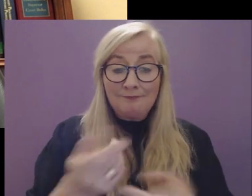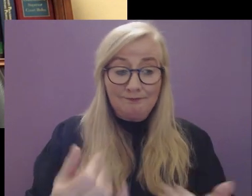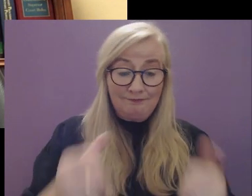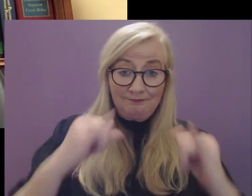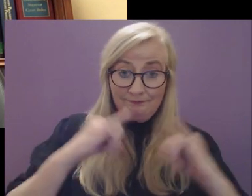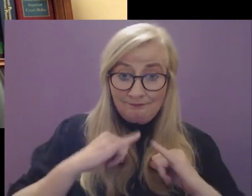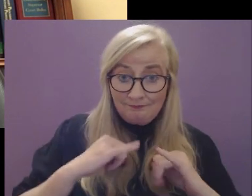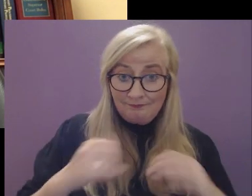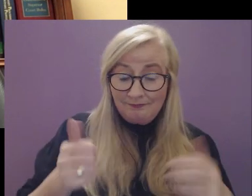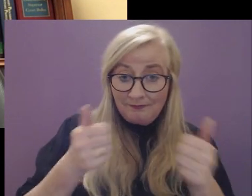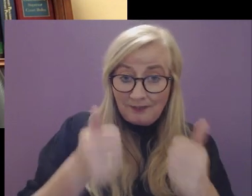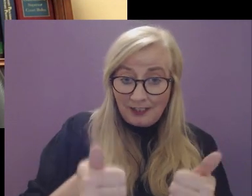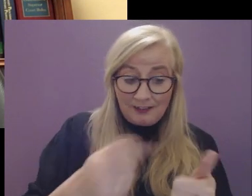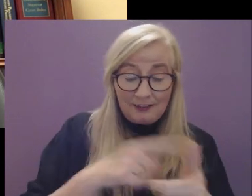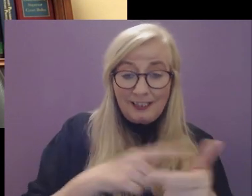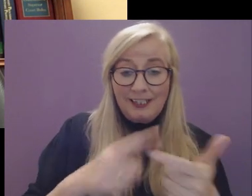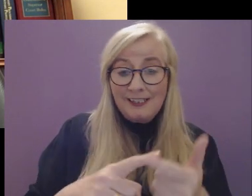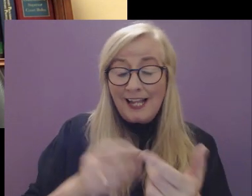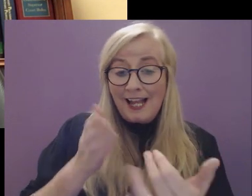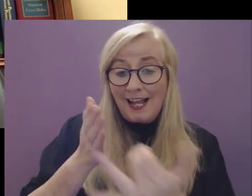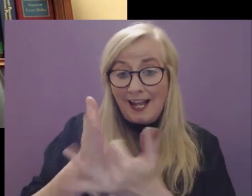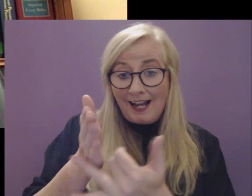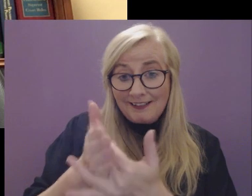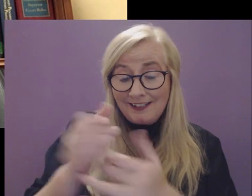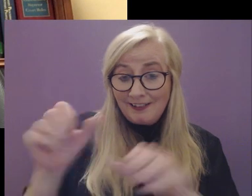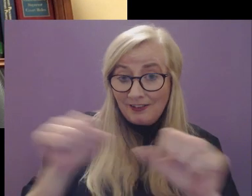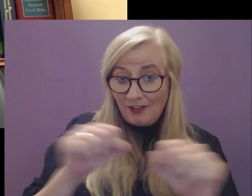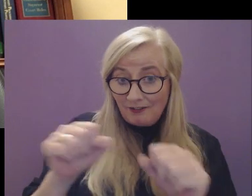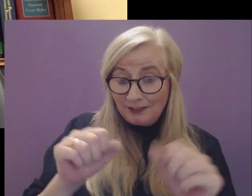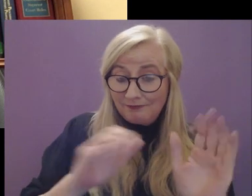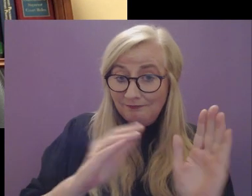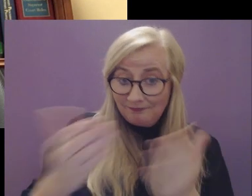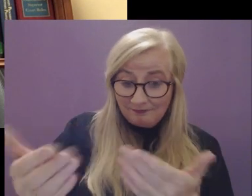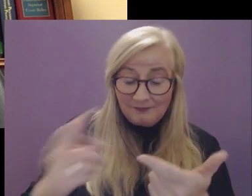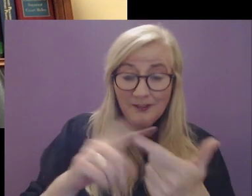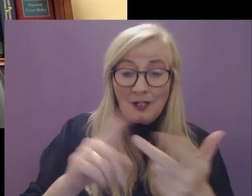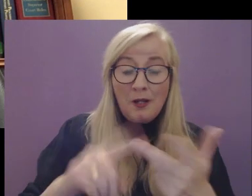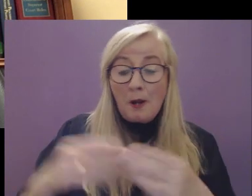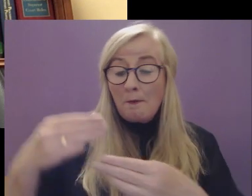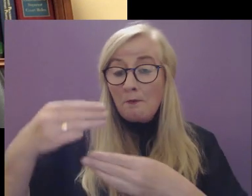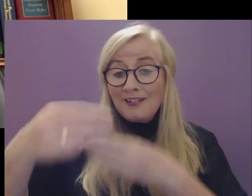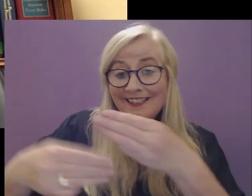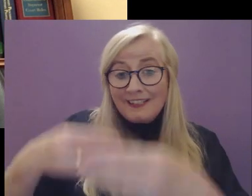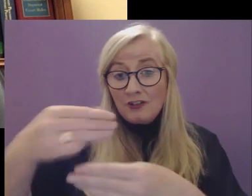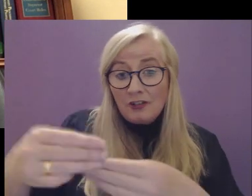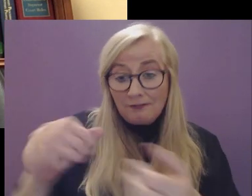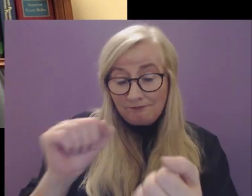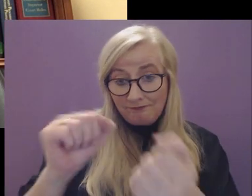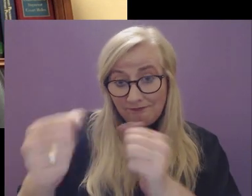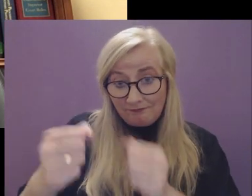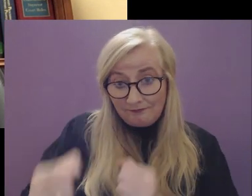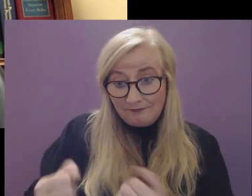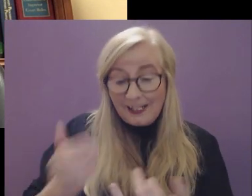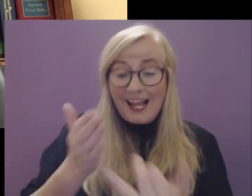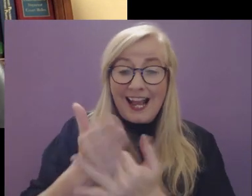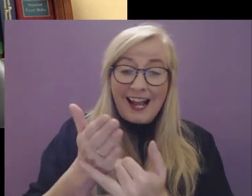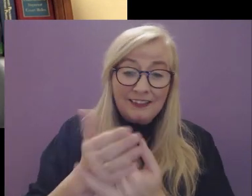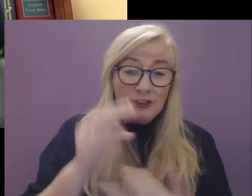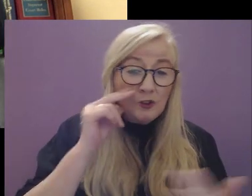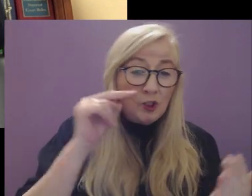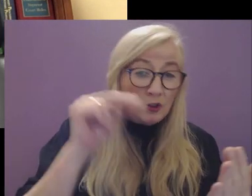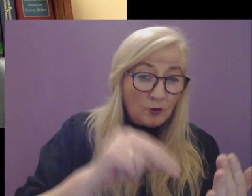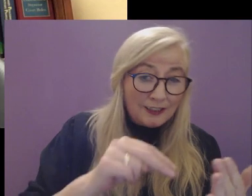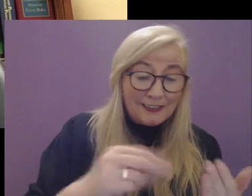capacity, accessibility of services and facilities, procedural accommodations, access to